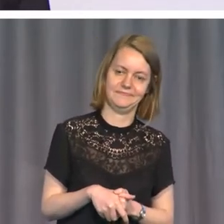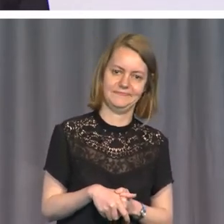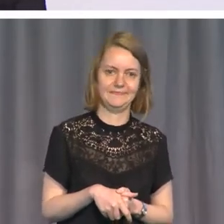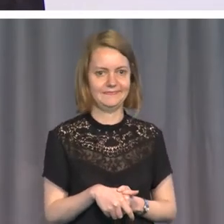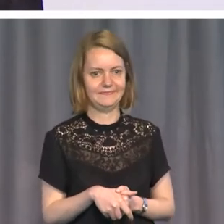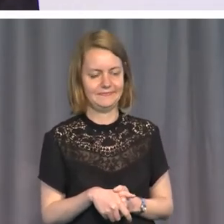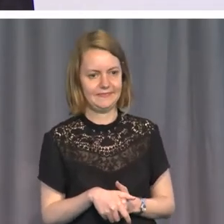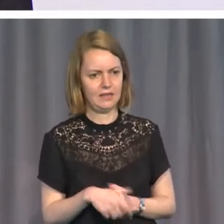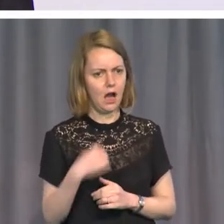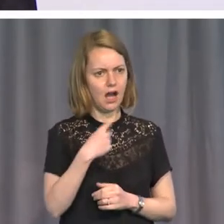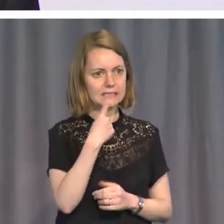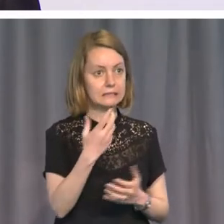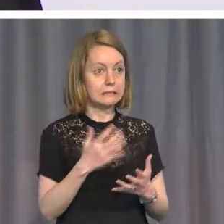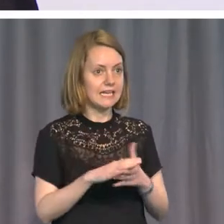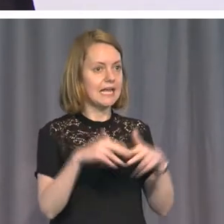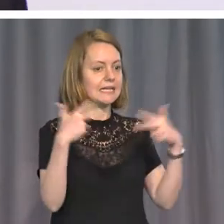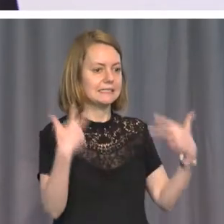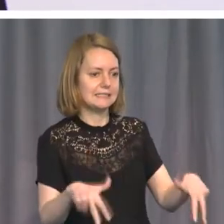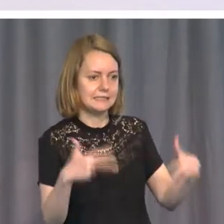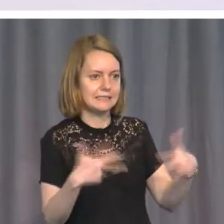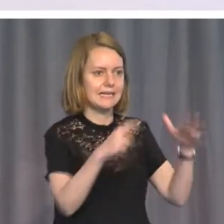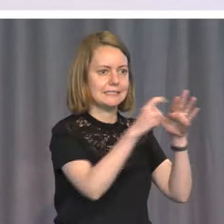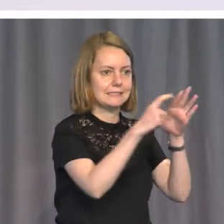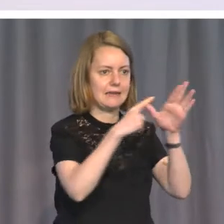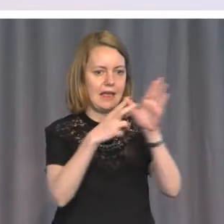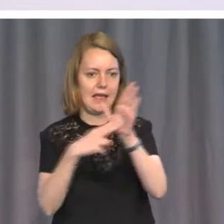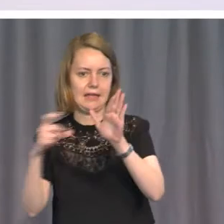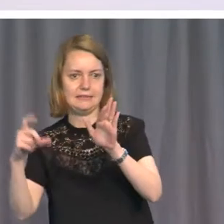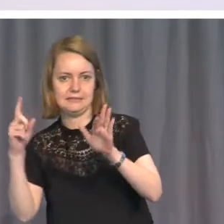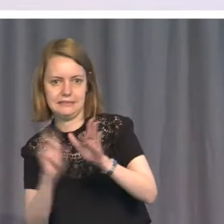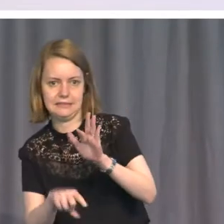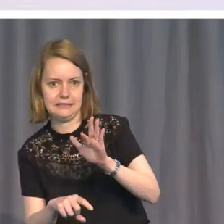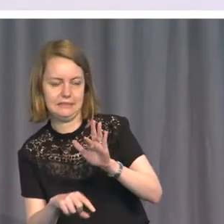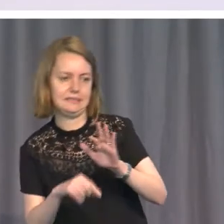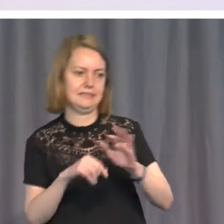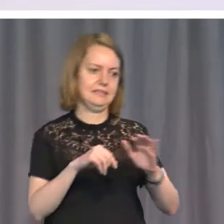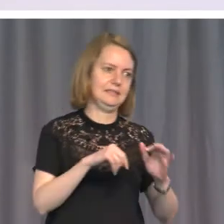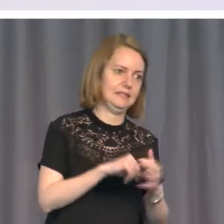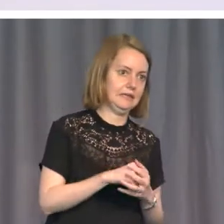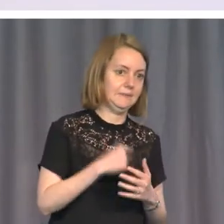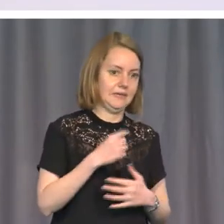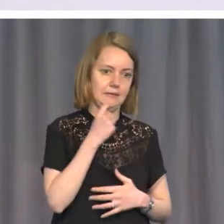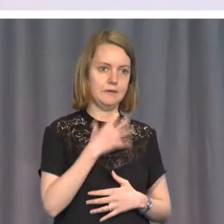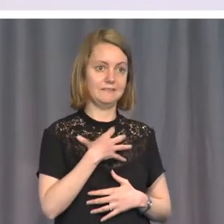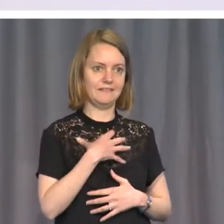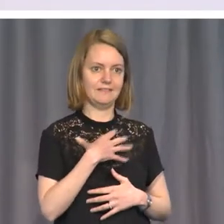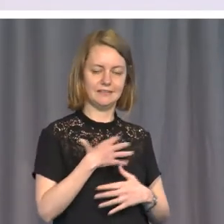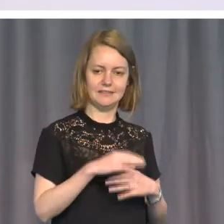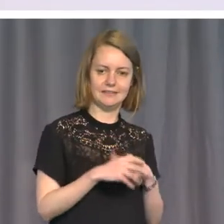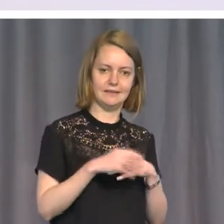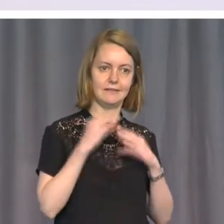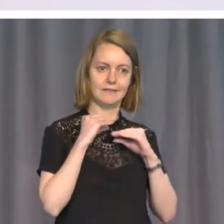And I said, dance, my lord, dance. There was another terrifying silence. And he said,